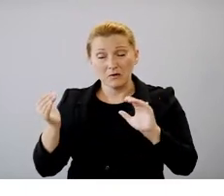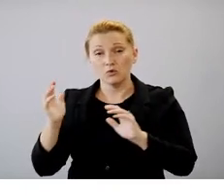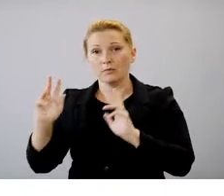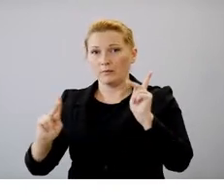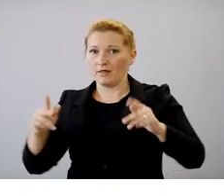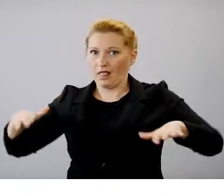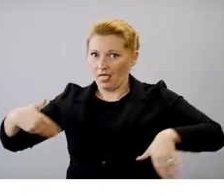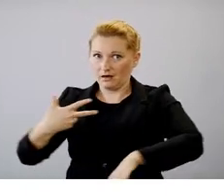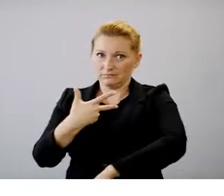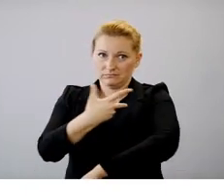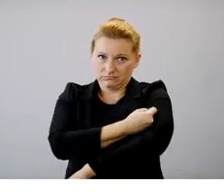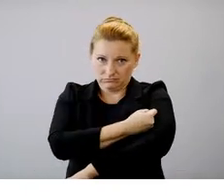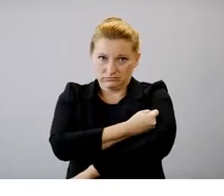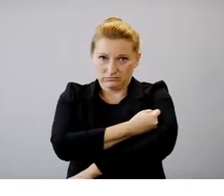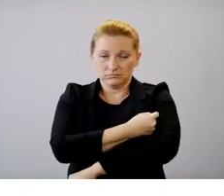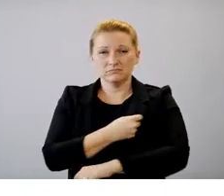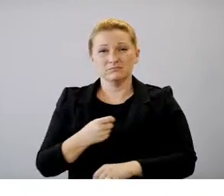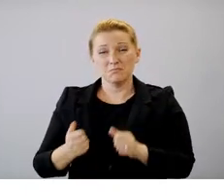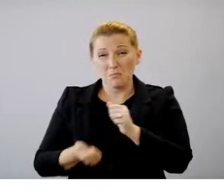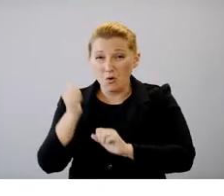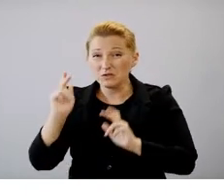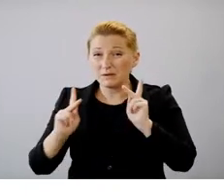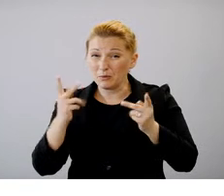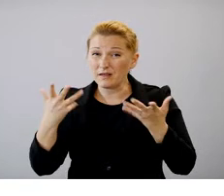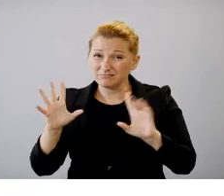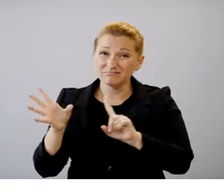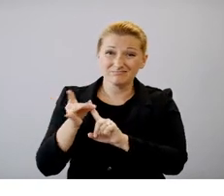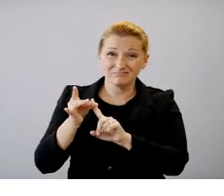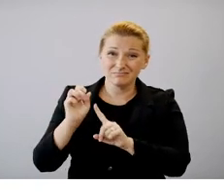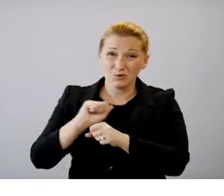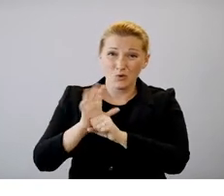past few months are not fully vaccinated.